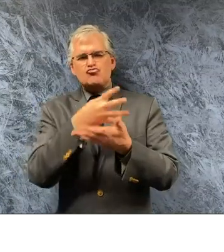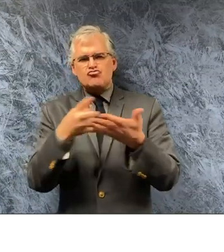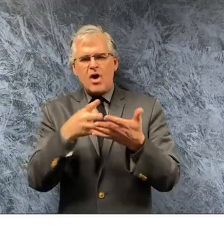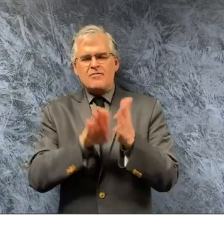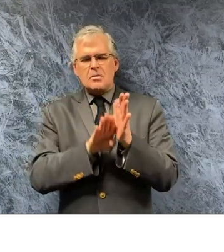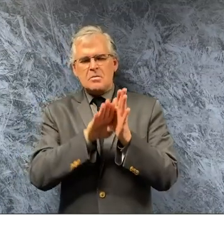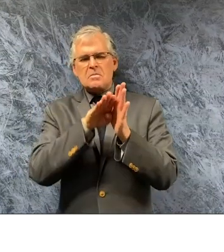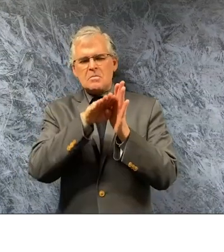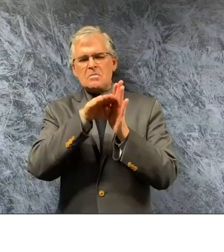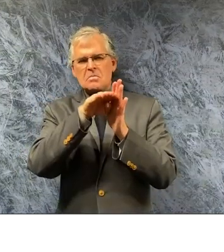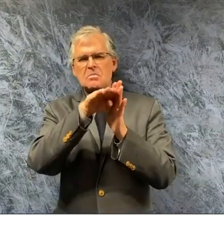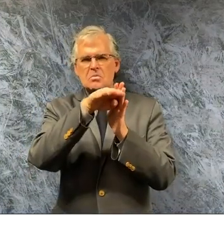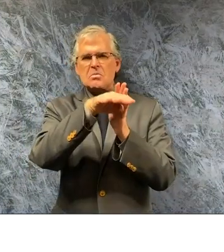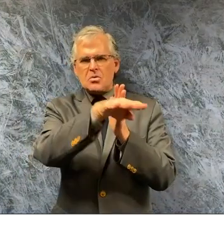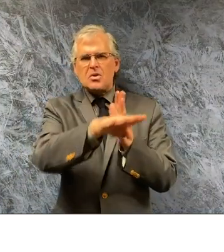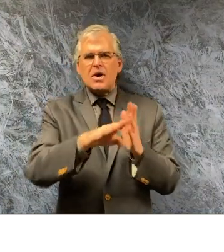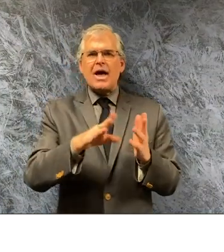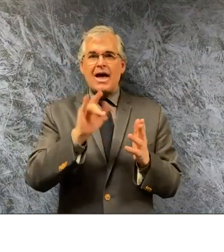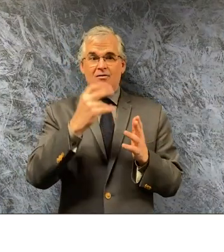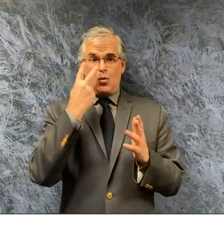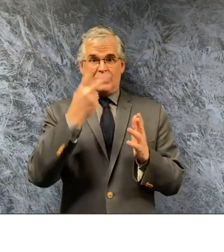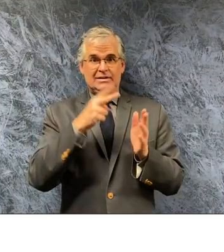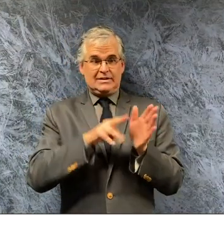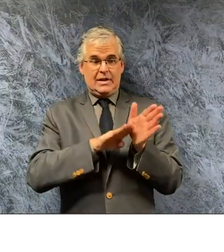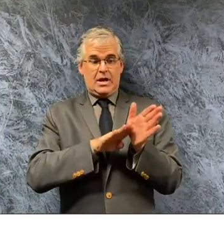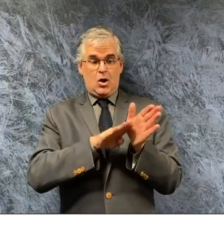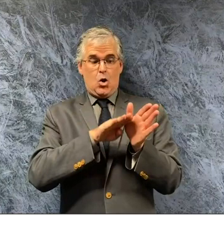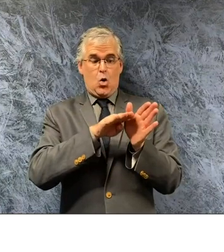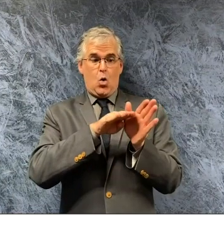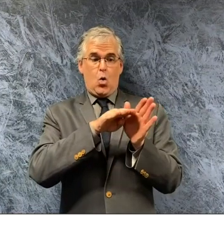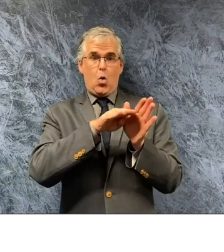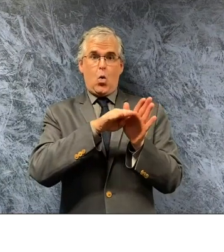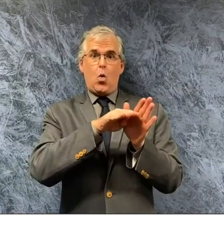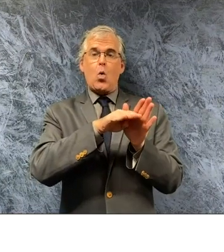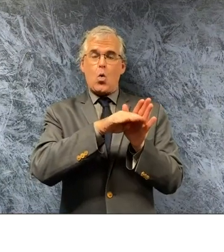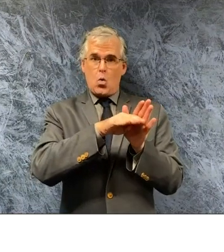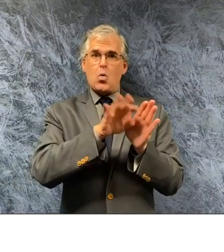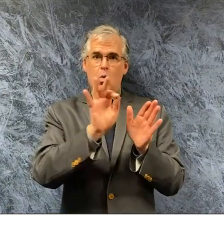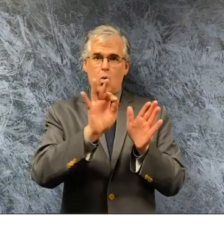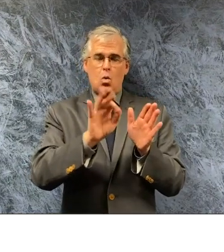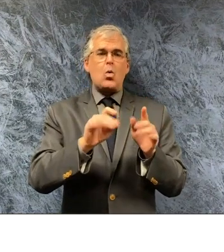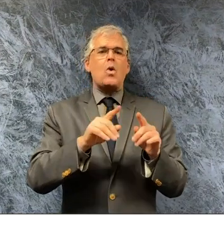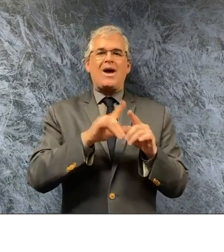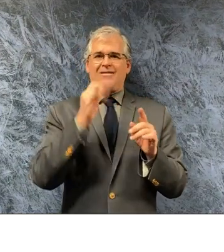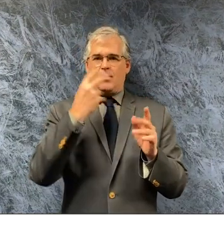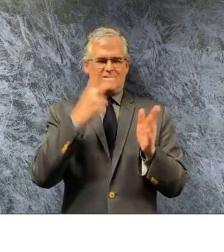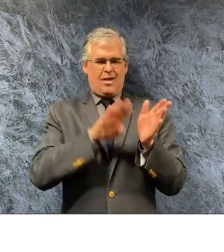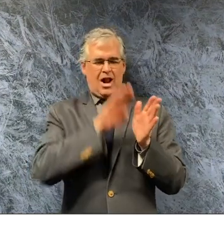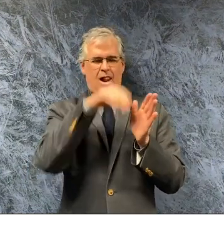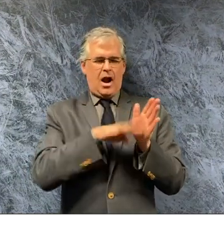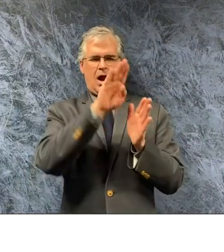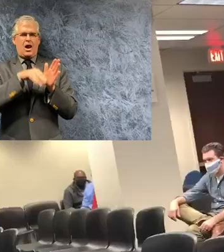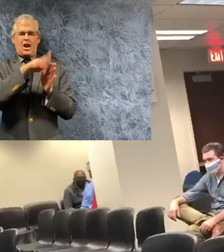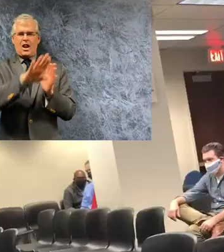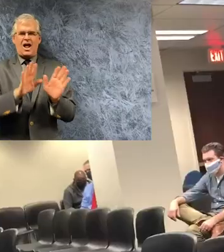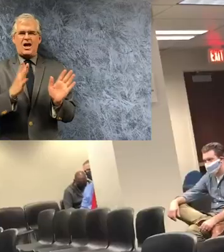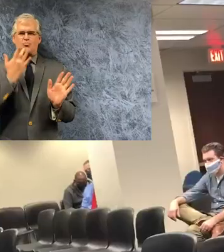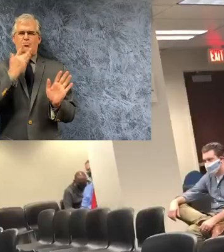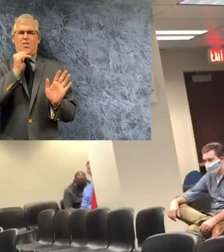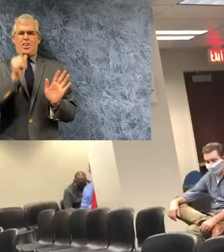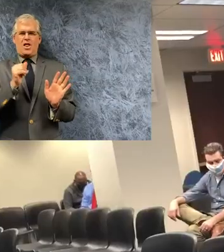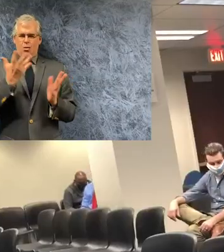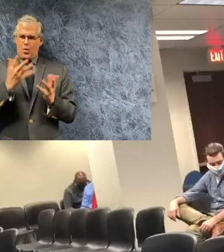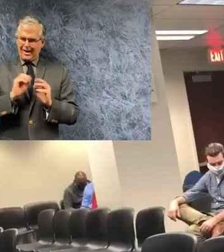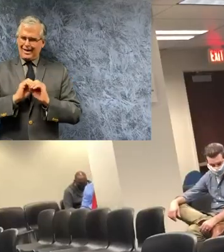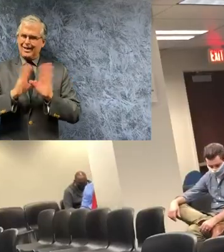movement is steady as opposed to these spikes and it's up and down it makes it a lot easier to understand so it needs to be as accurate as we can what